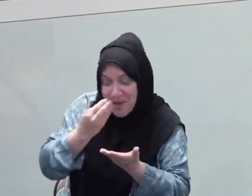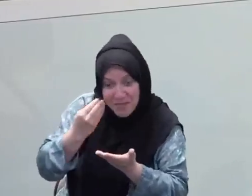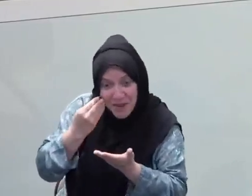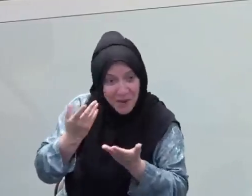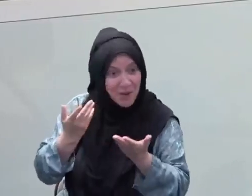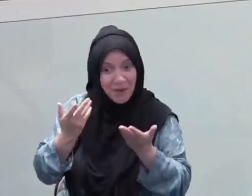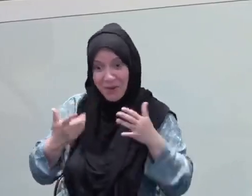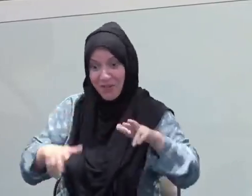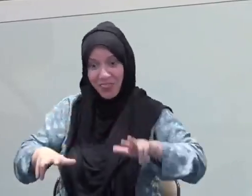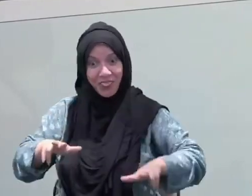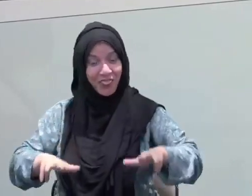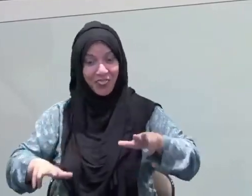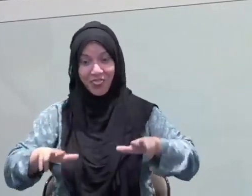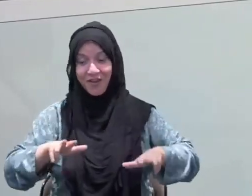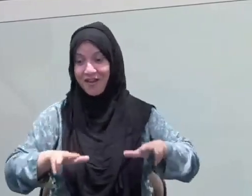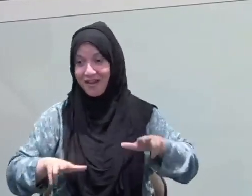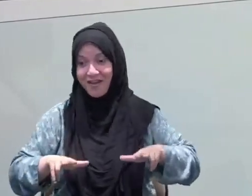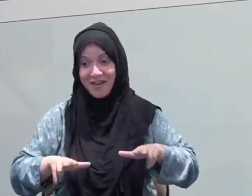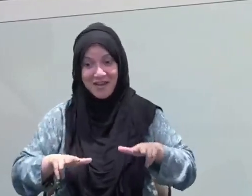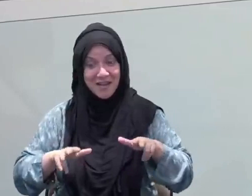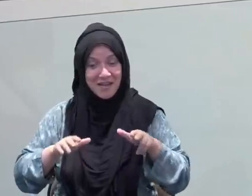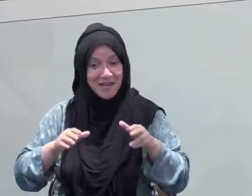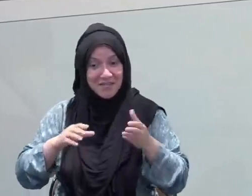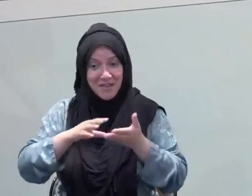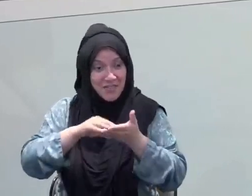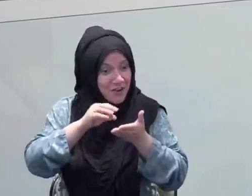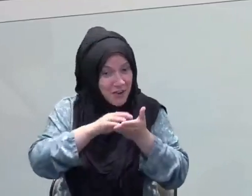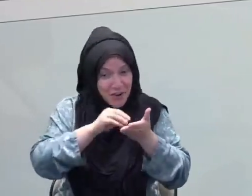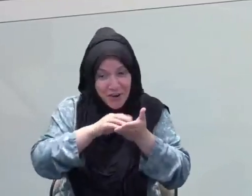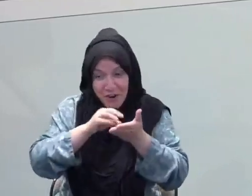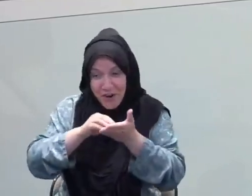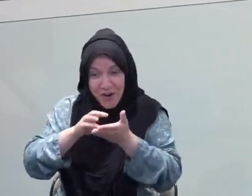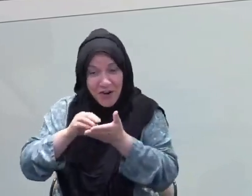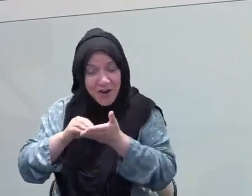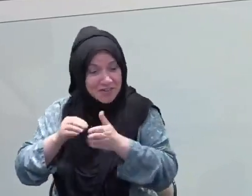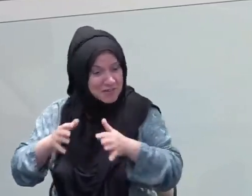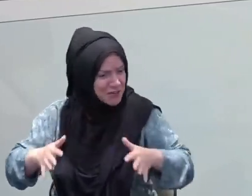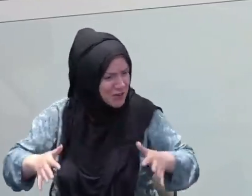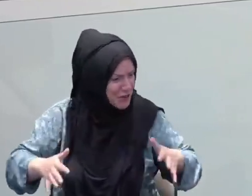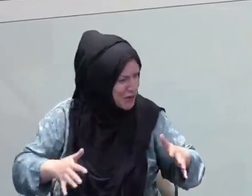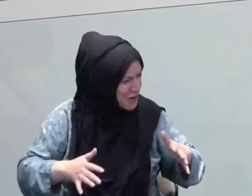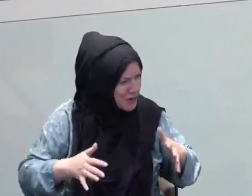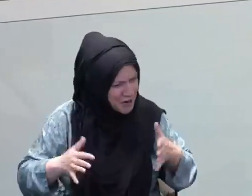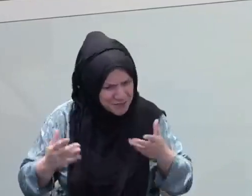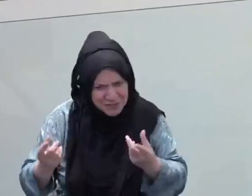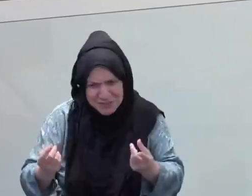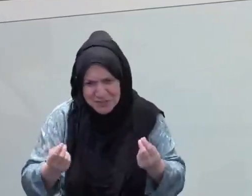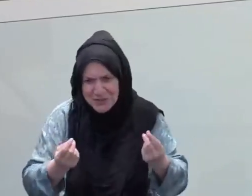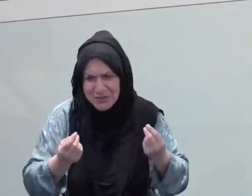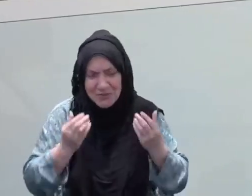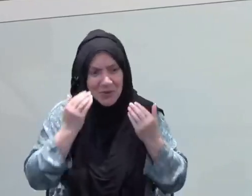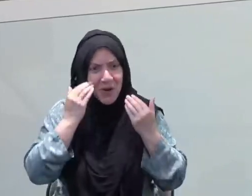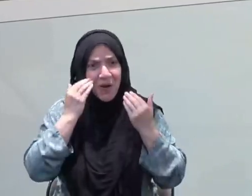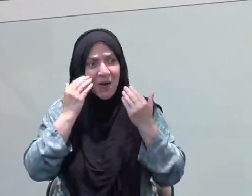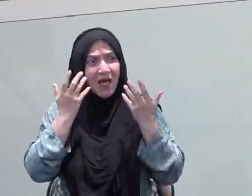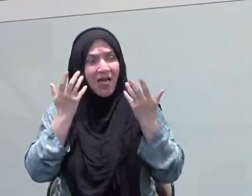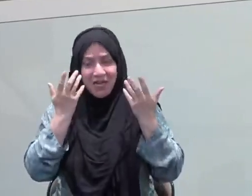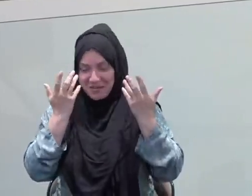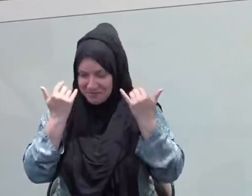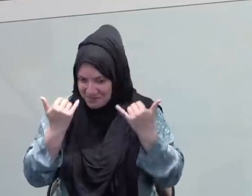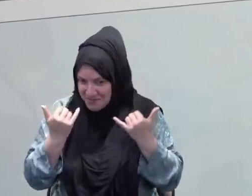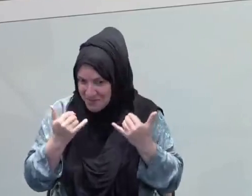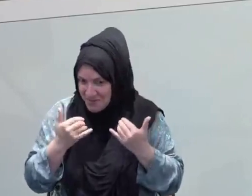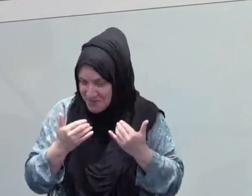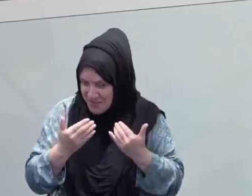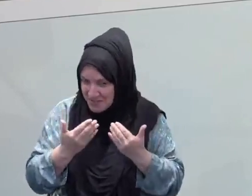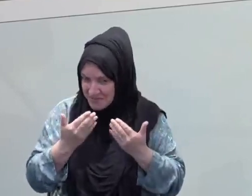that can be really, really, you know, nerve-wracking. Alhamdulillah, we just did the nikah of brother Brian who